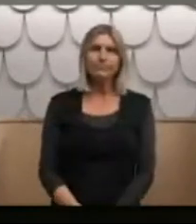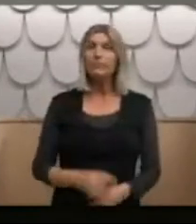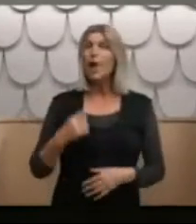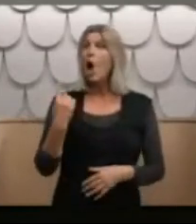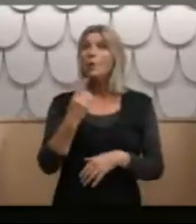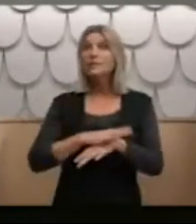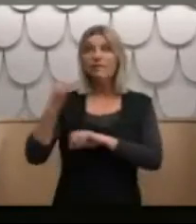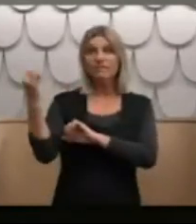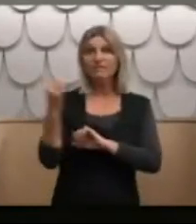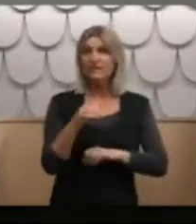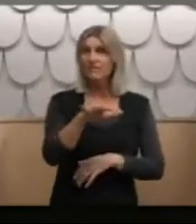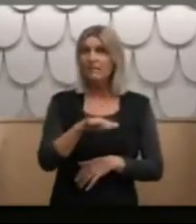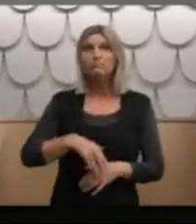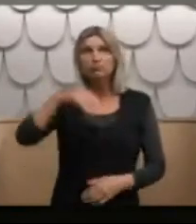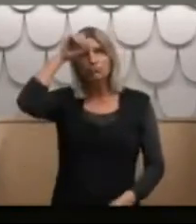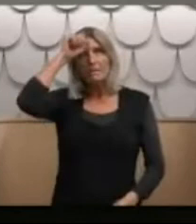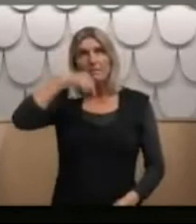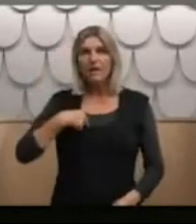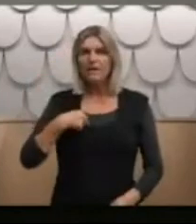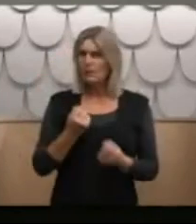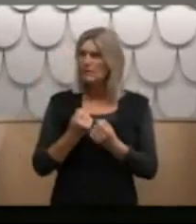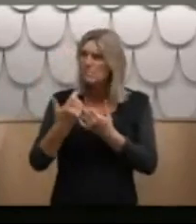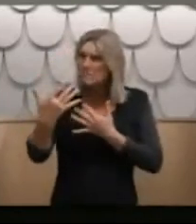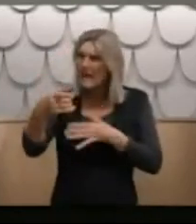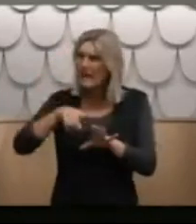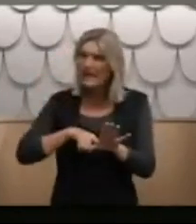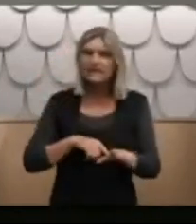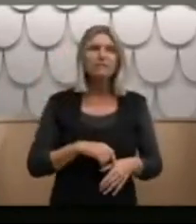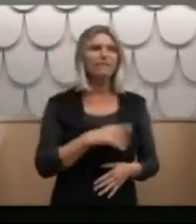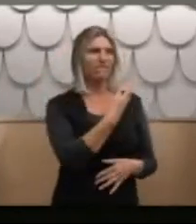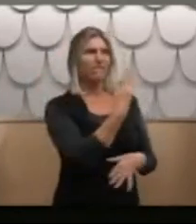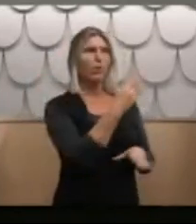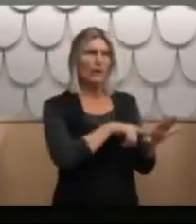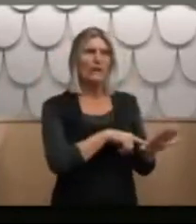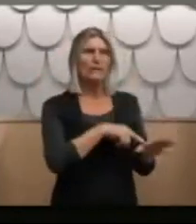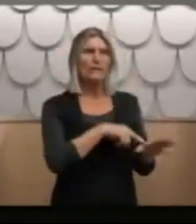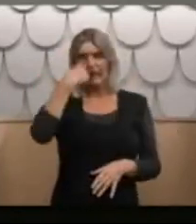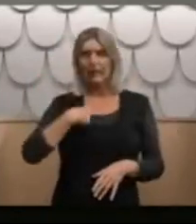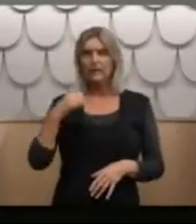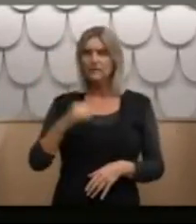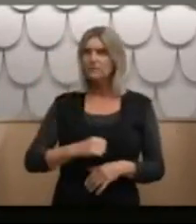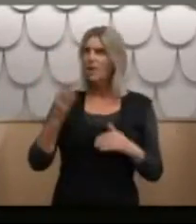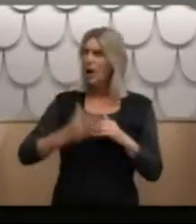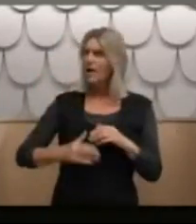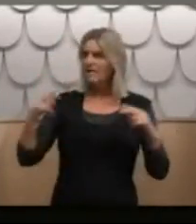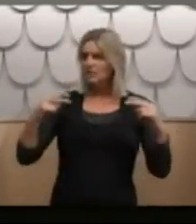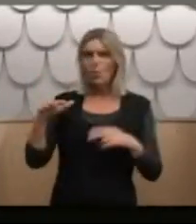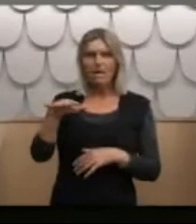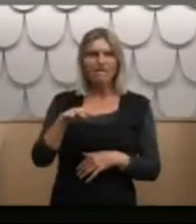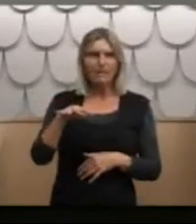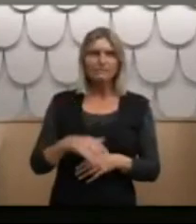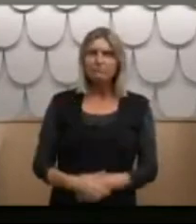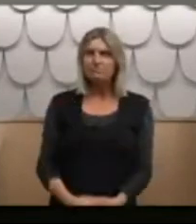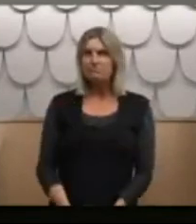family visits that I know of. That's over some years. It was over a couple, three years, yeah, something like that. Yeah. So I never saw my family members or anyone.